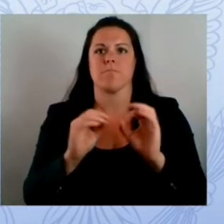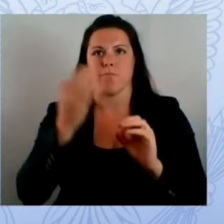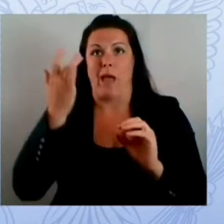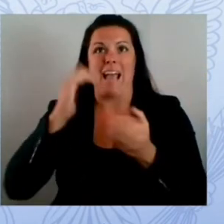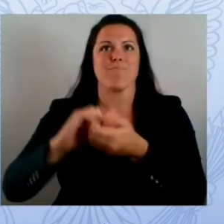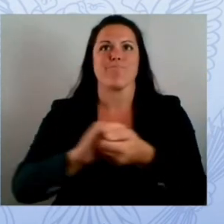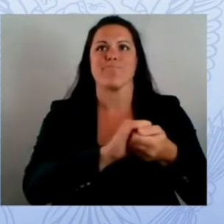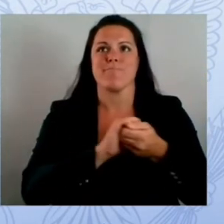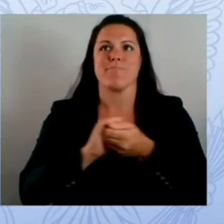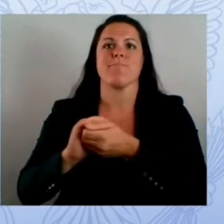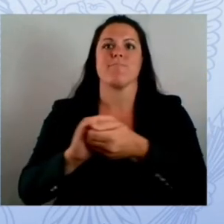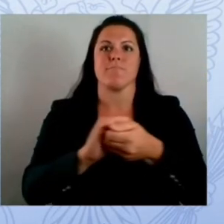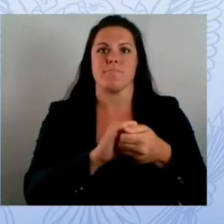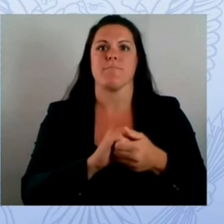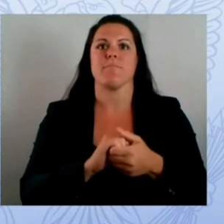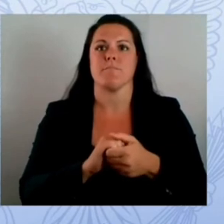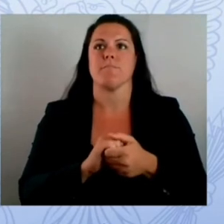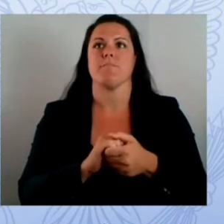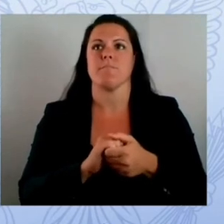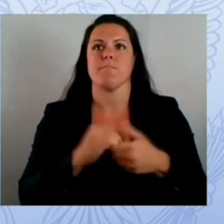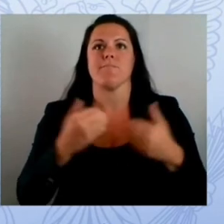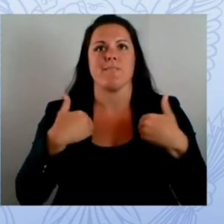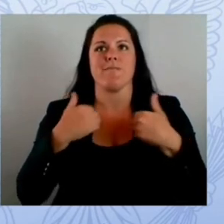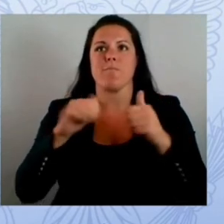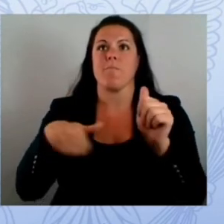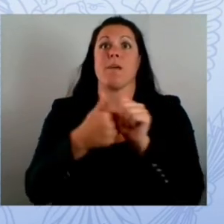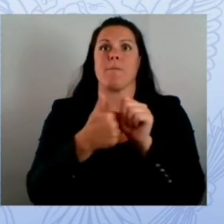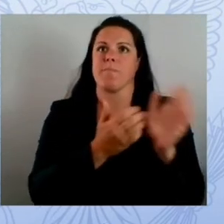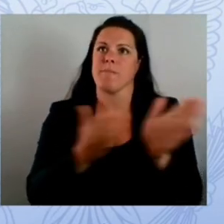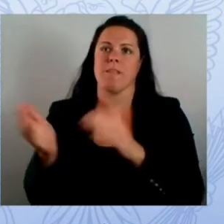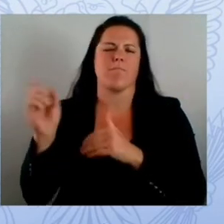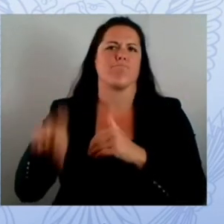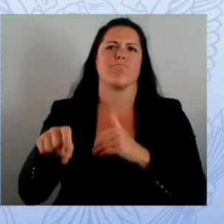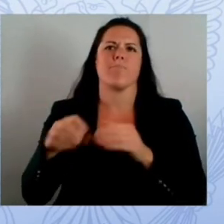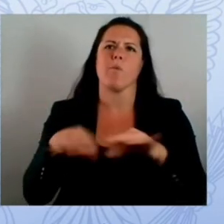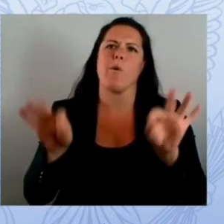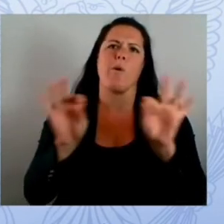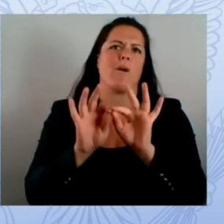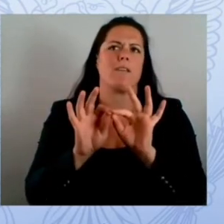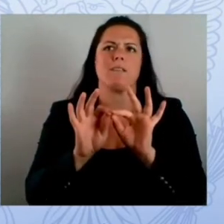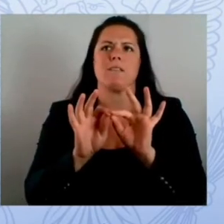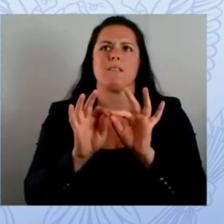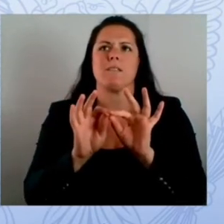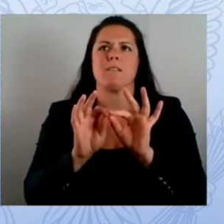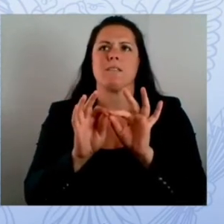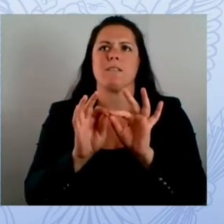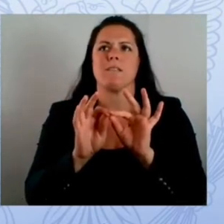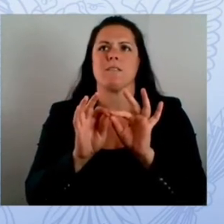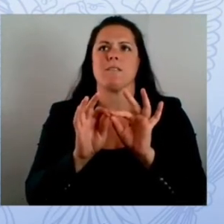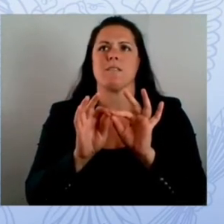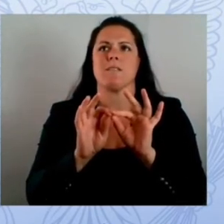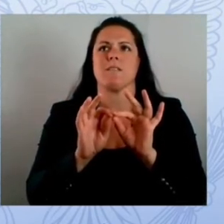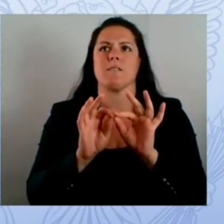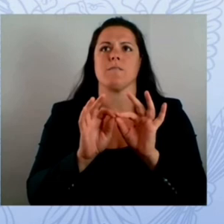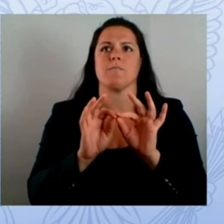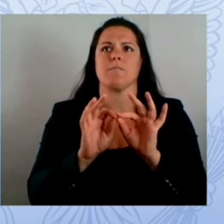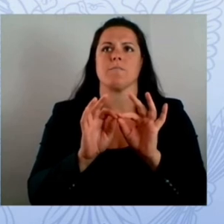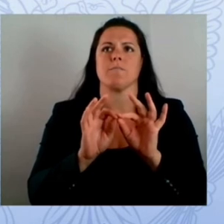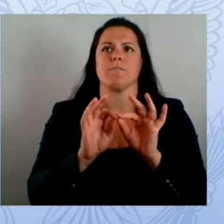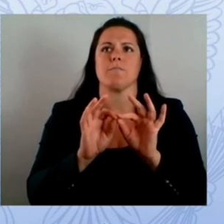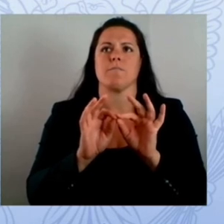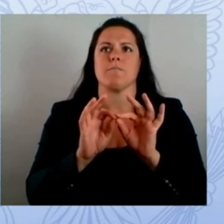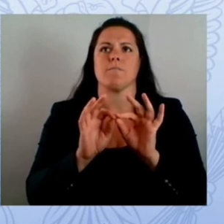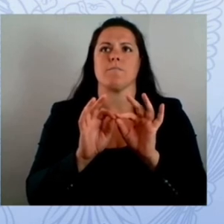plan that is independent from your digital assets and systems to restore education for kids particularly attendance